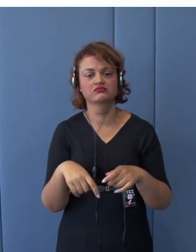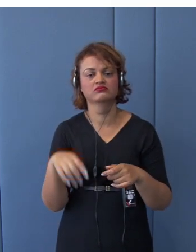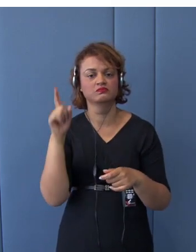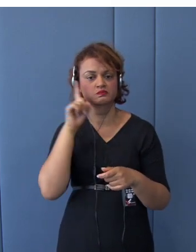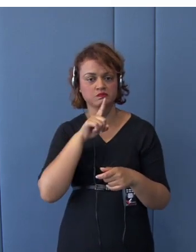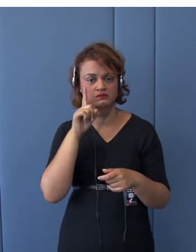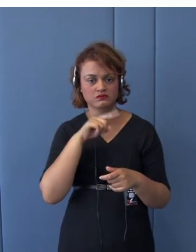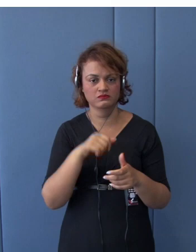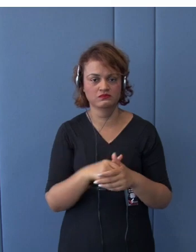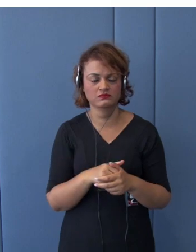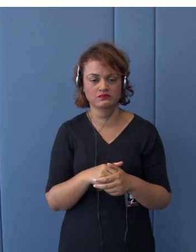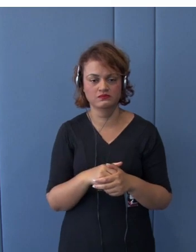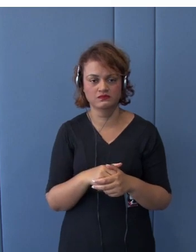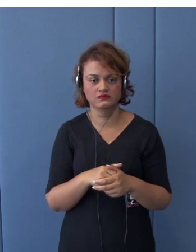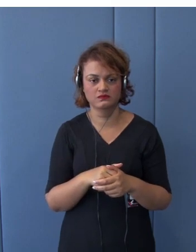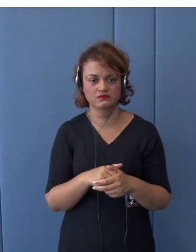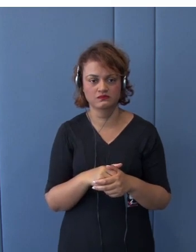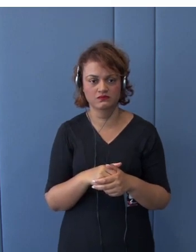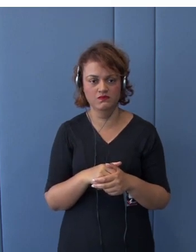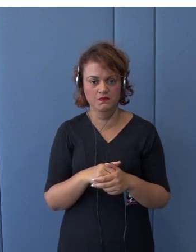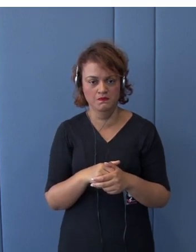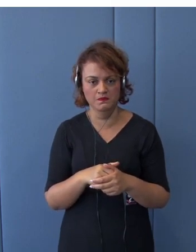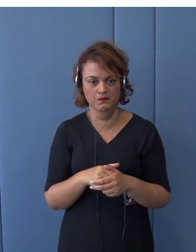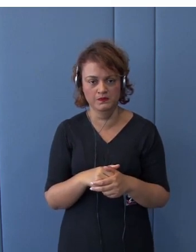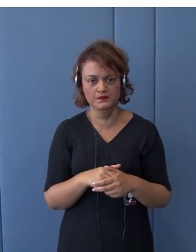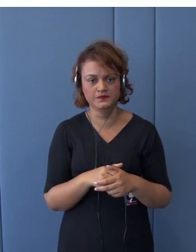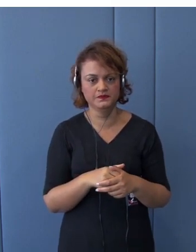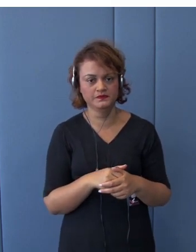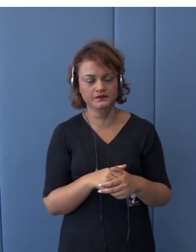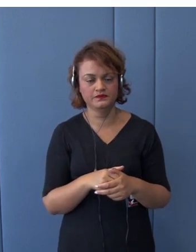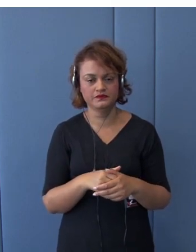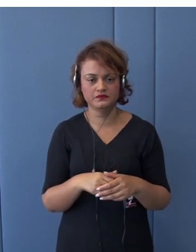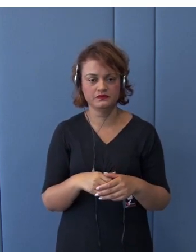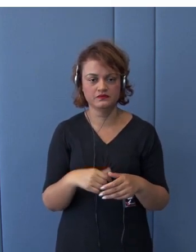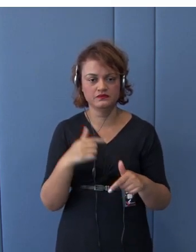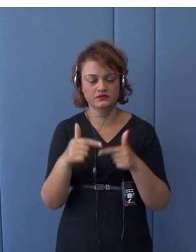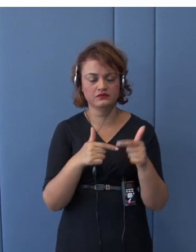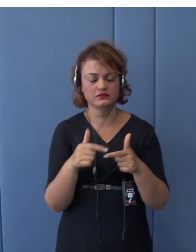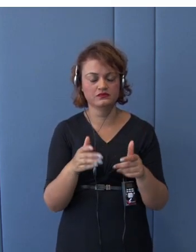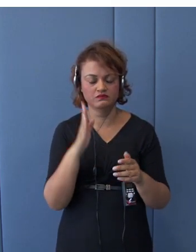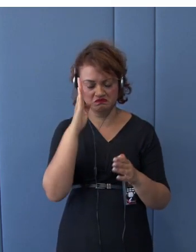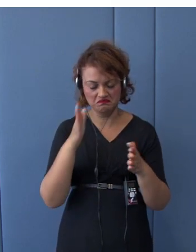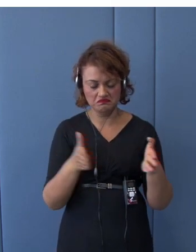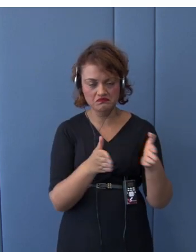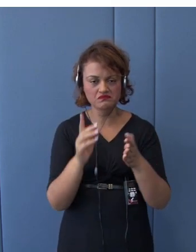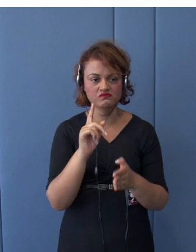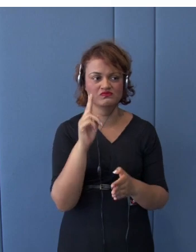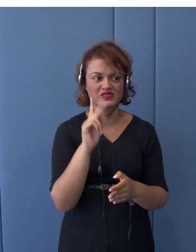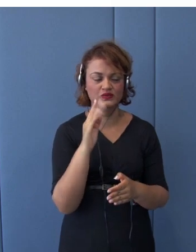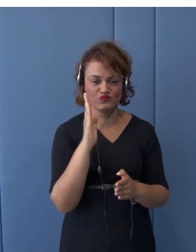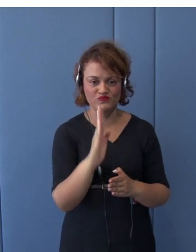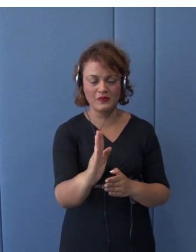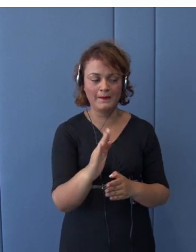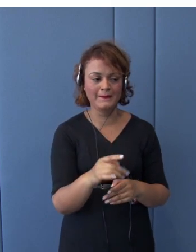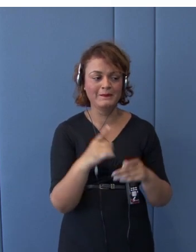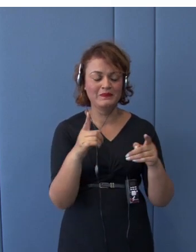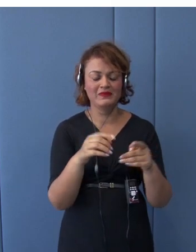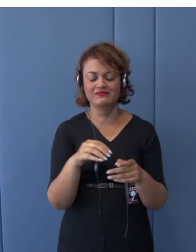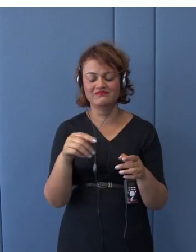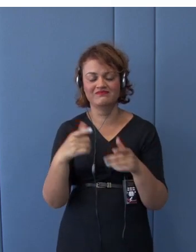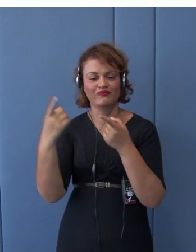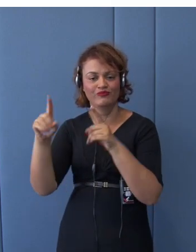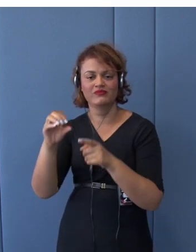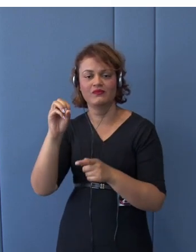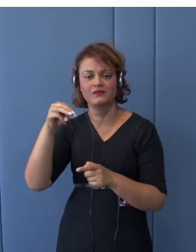unilateral sort of actions that went against the principles of the GATT and the WTO. But, fortunately,